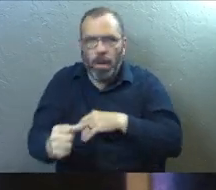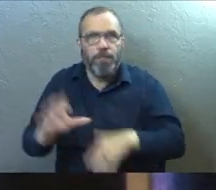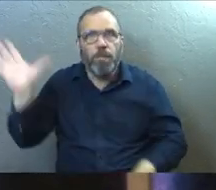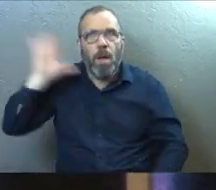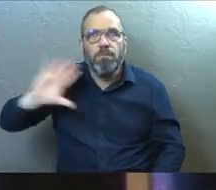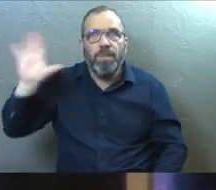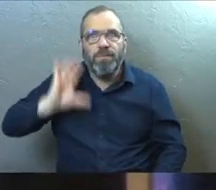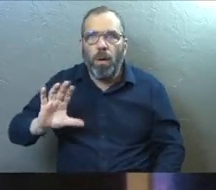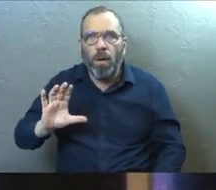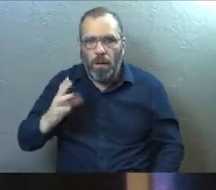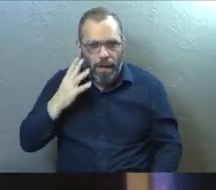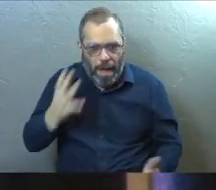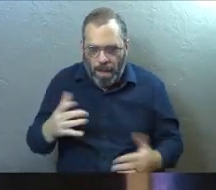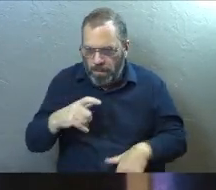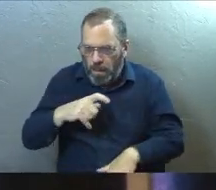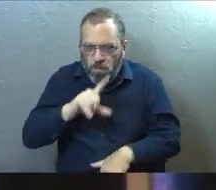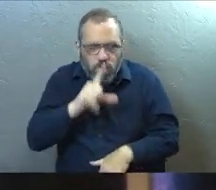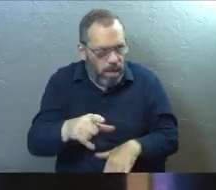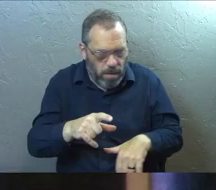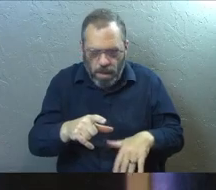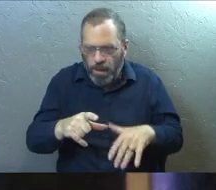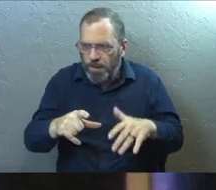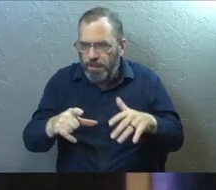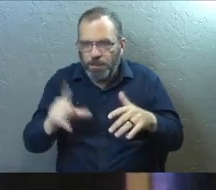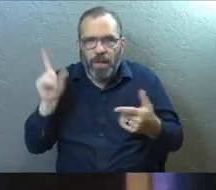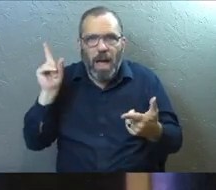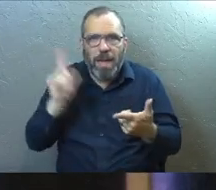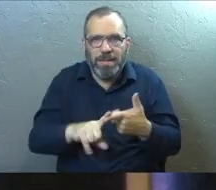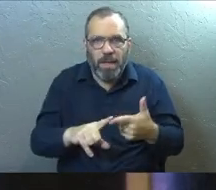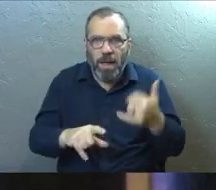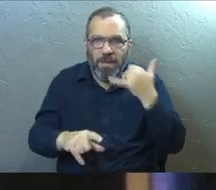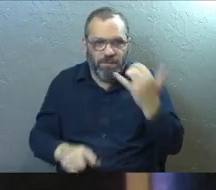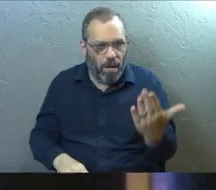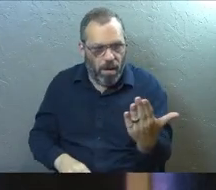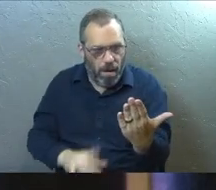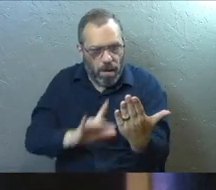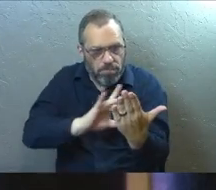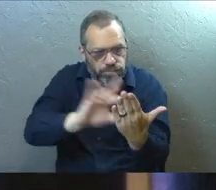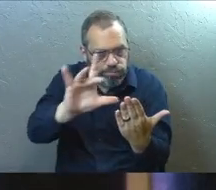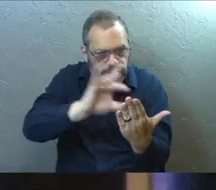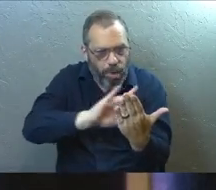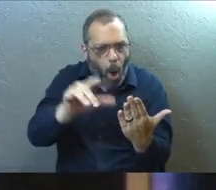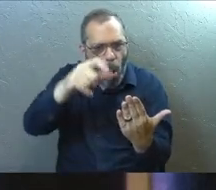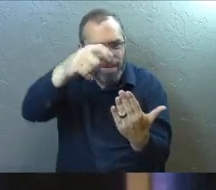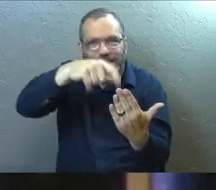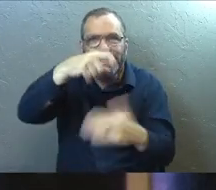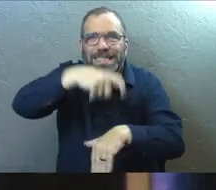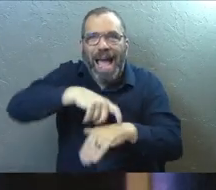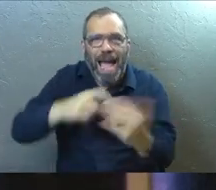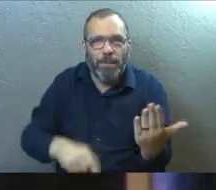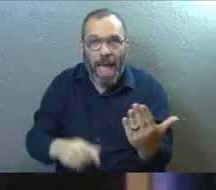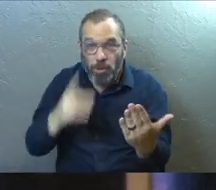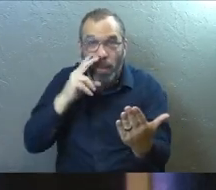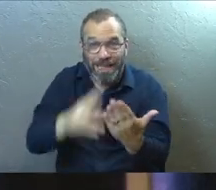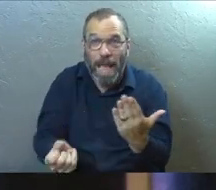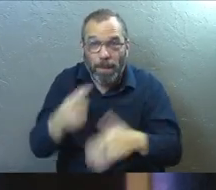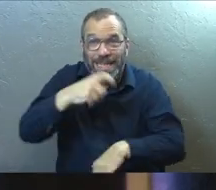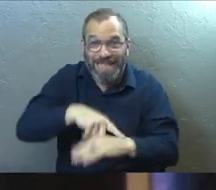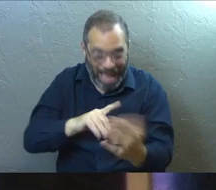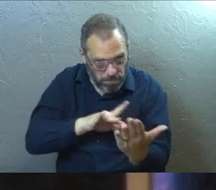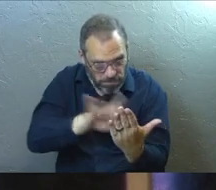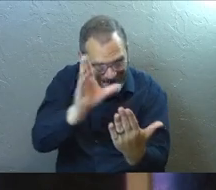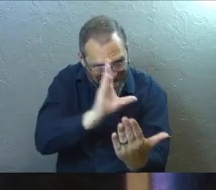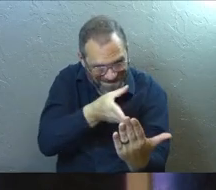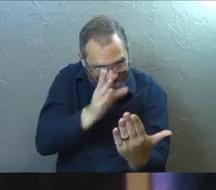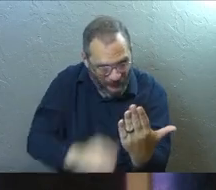like, it used to be, we didn't know how much we actually were until our phone started tracking it for us. And if you actually want to look how much you're